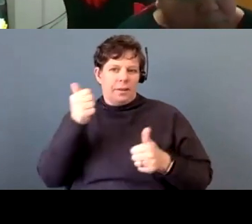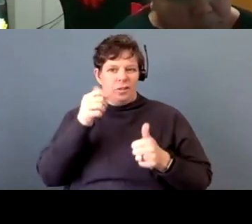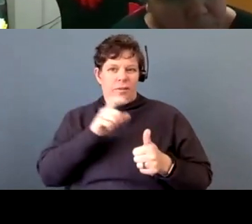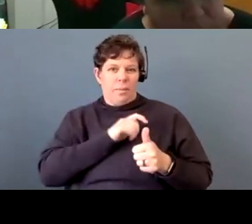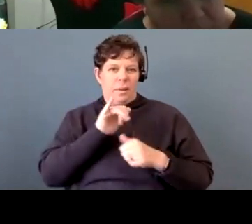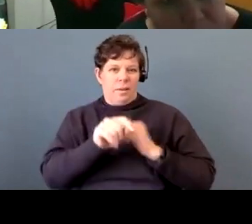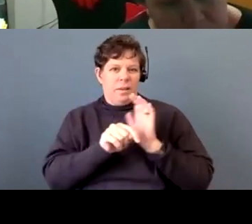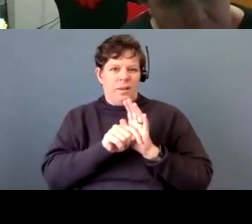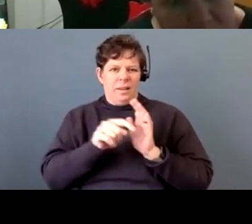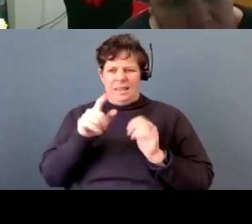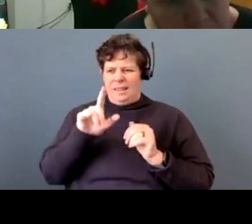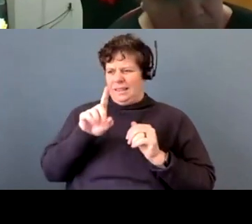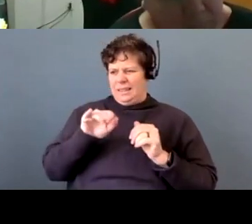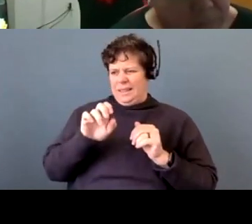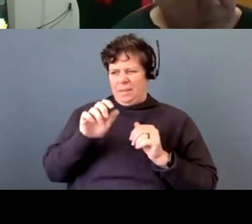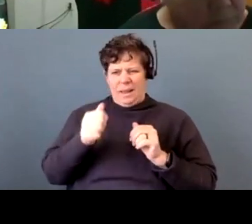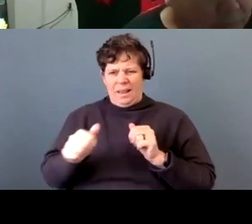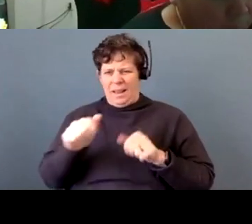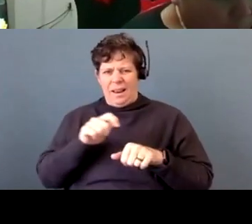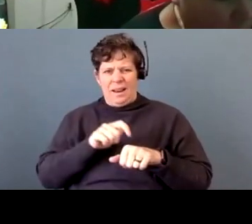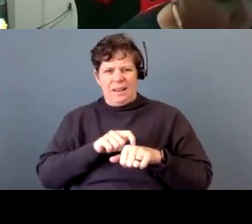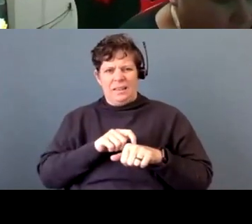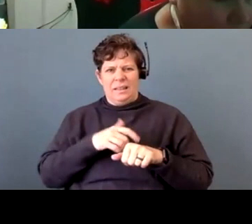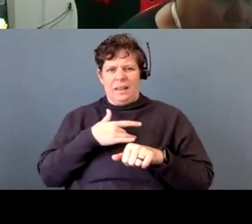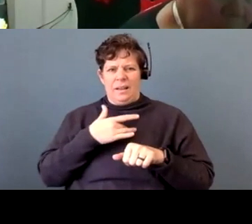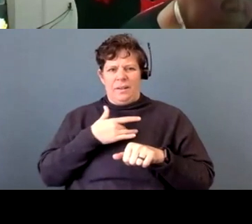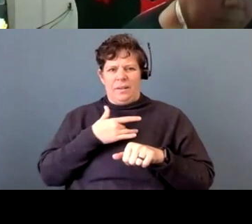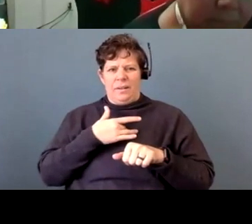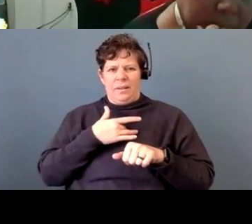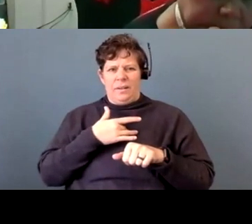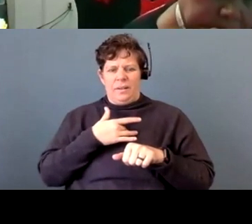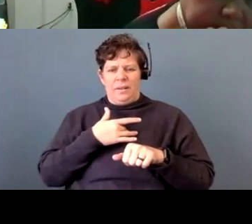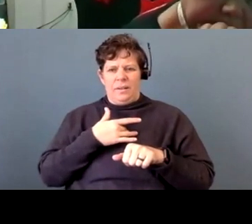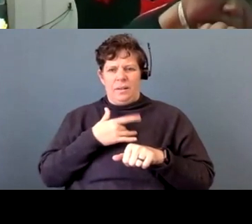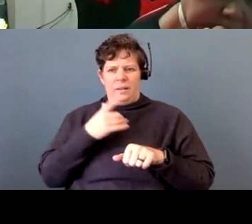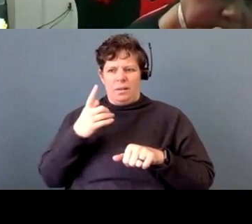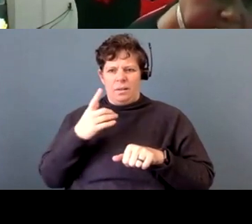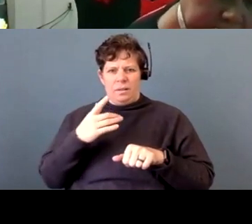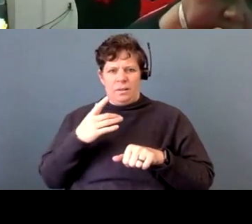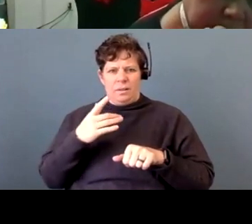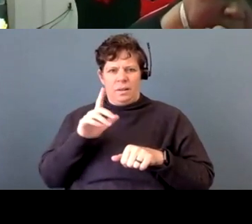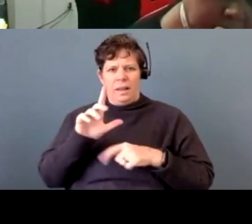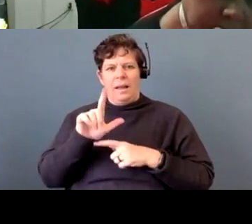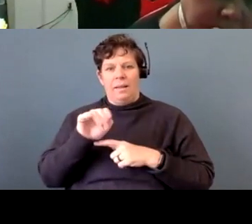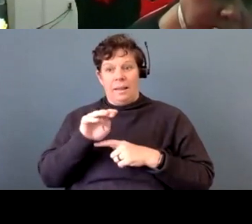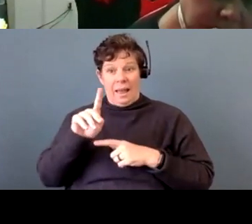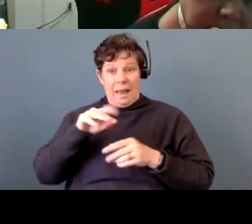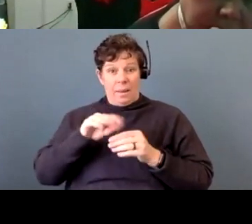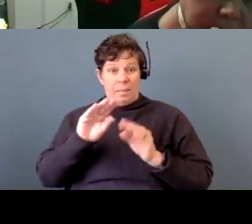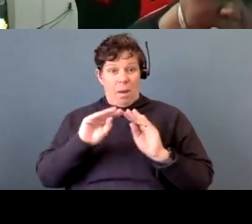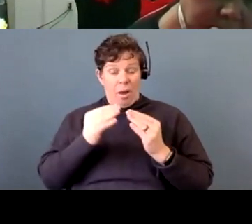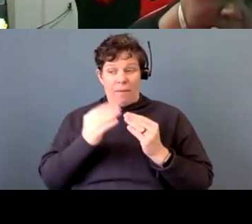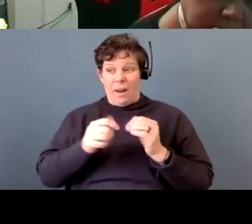He says, Debbie, I don't know what it is, but I have this lamp in my office. And every time you come in the building,